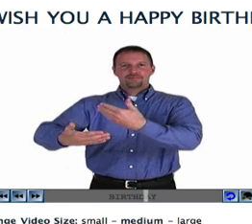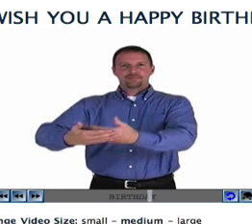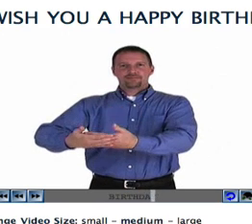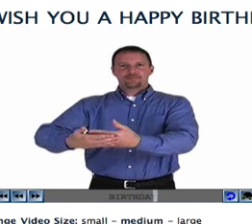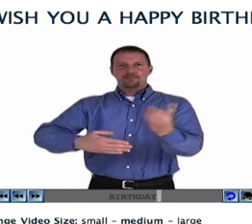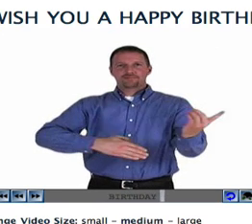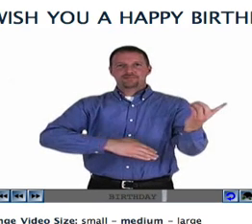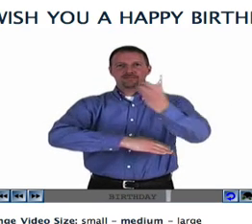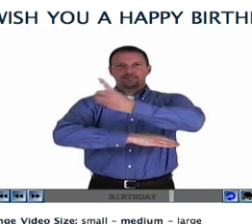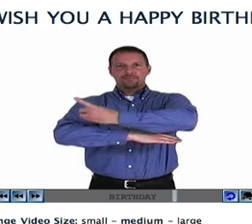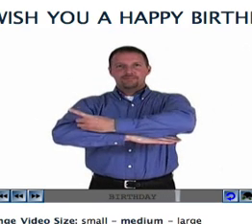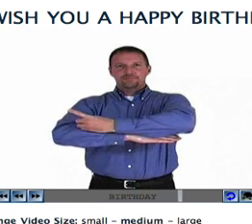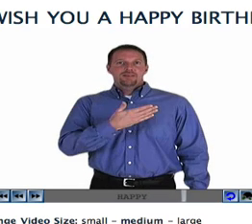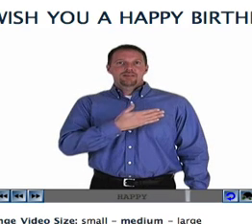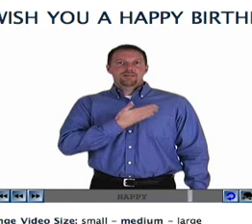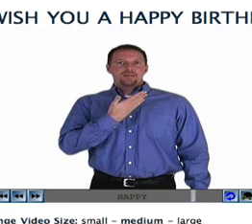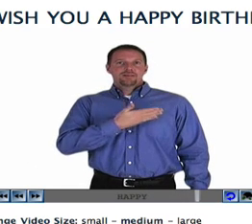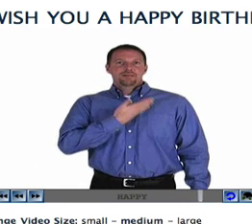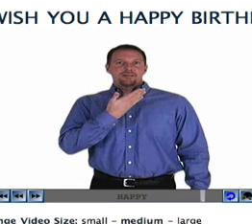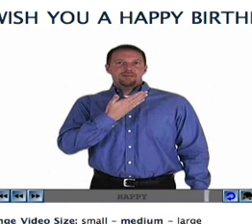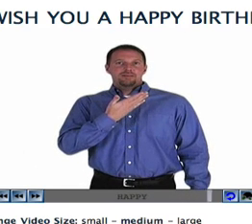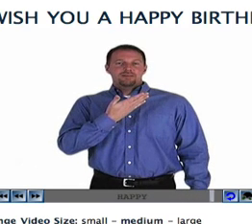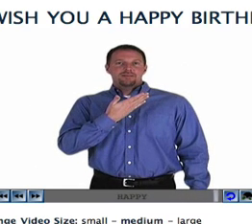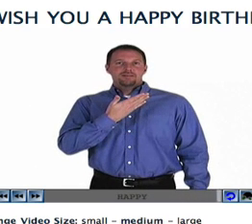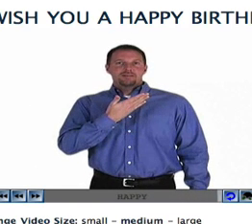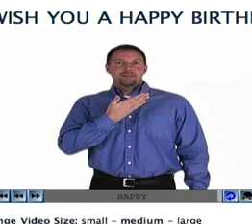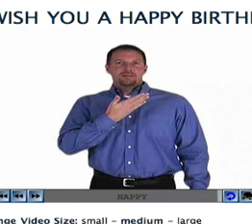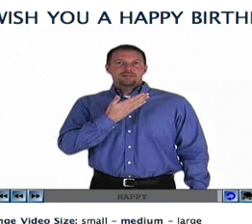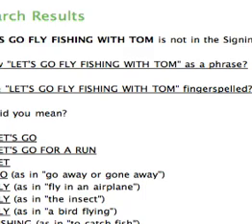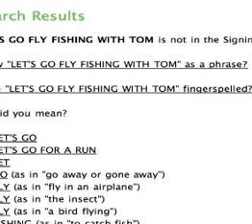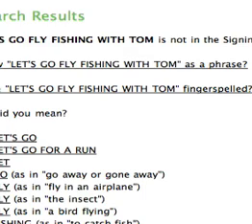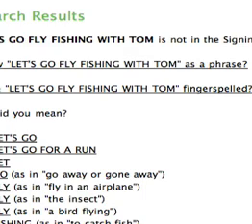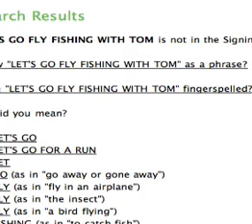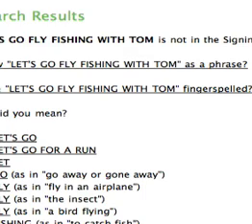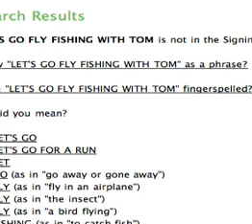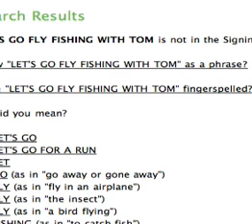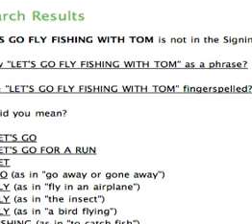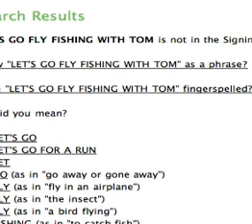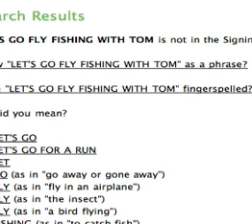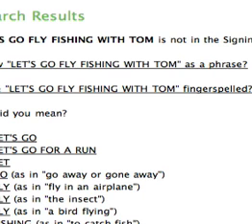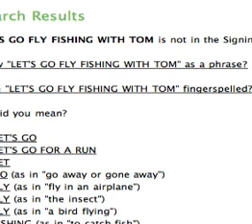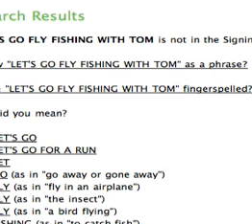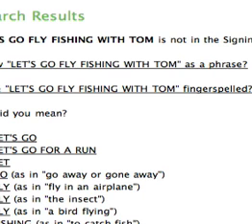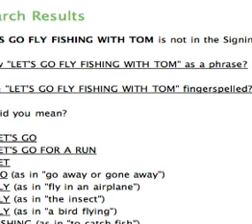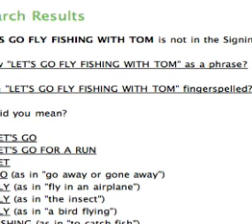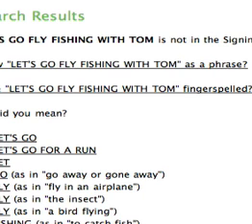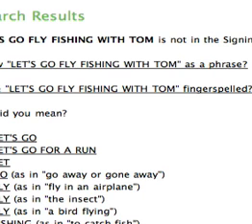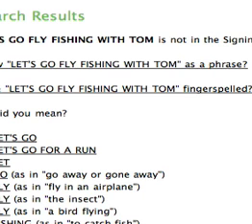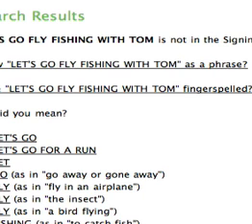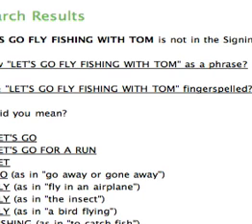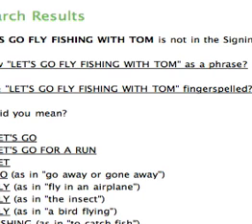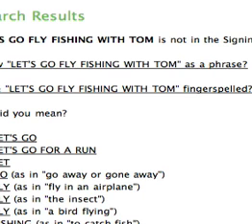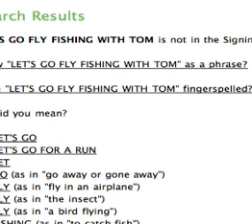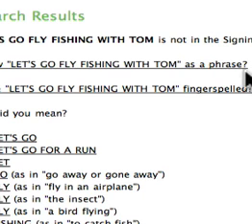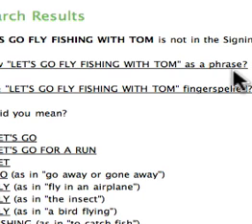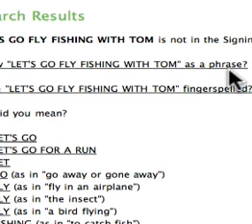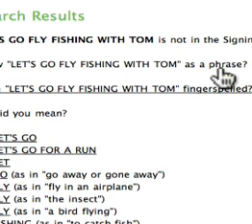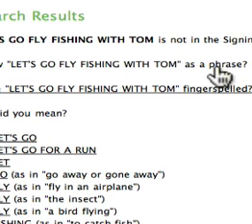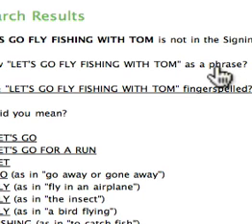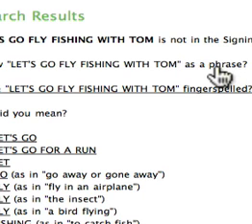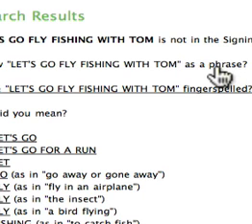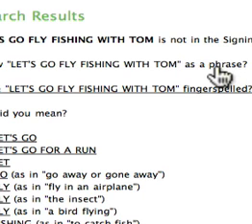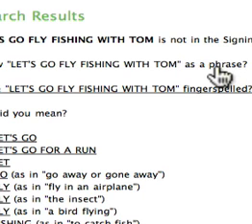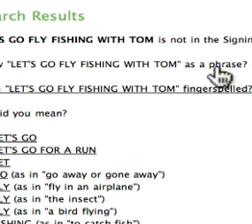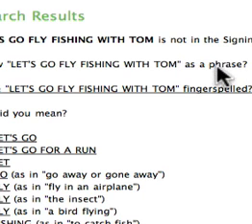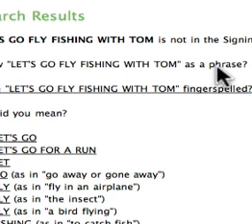with Tom, and click Find Signs. Now once again, in the search results that come back, I'm going to go ahead and click